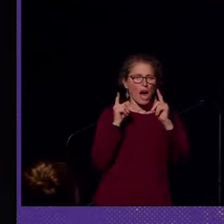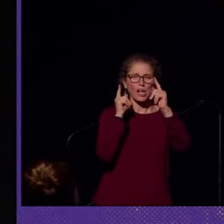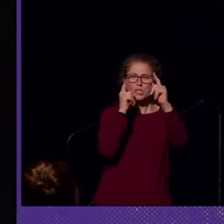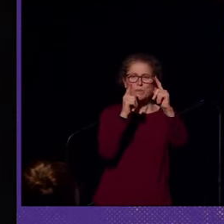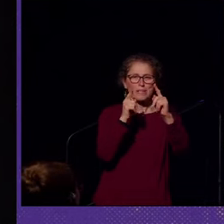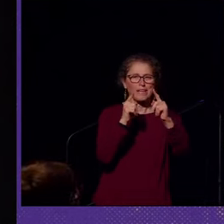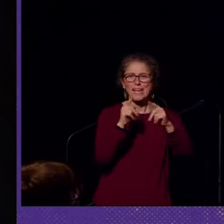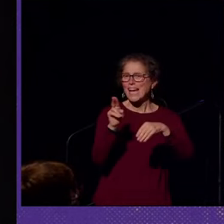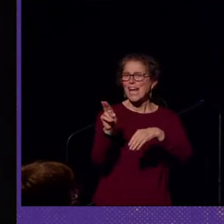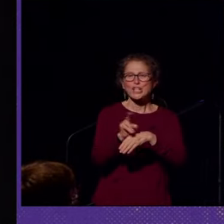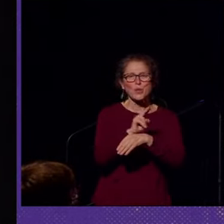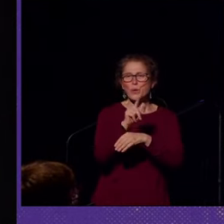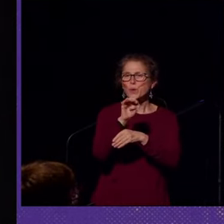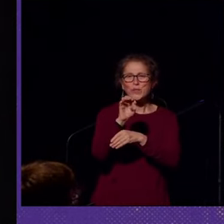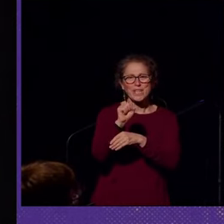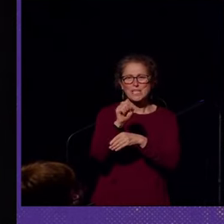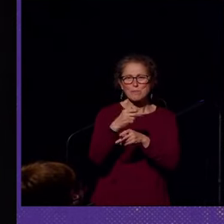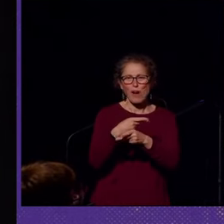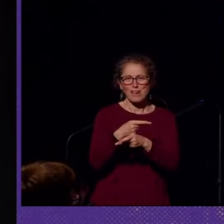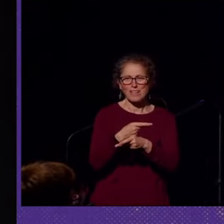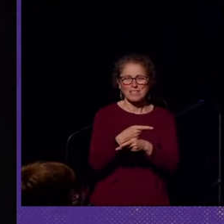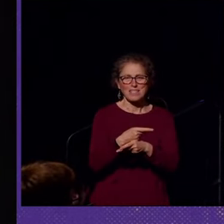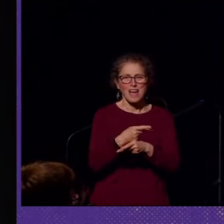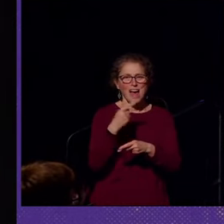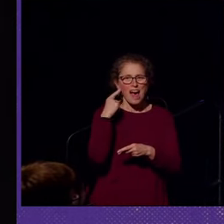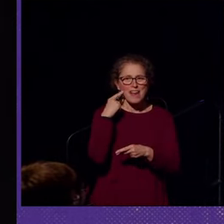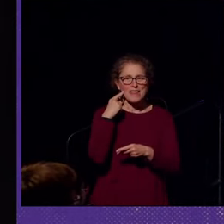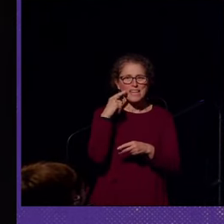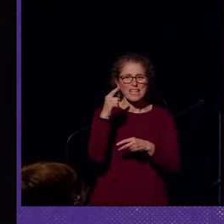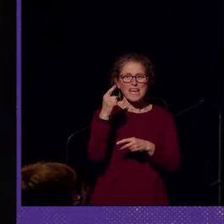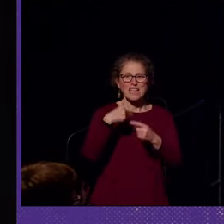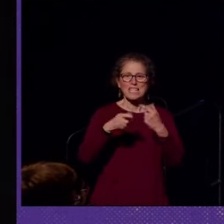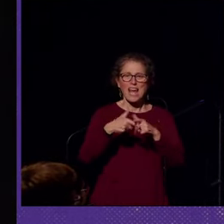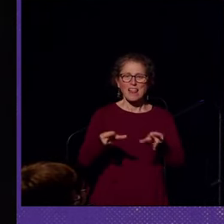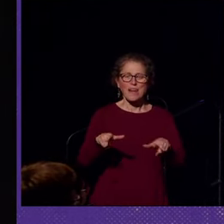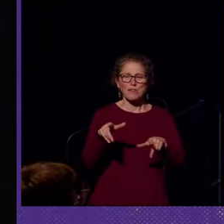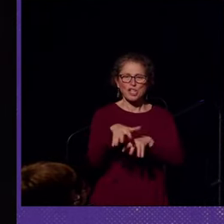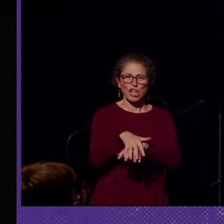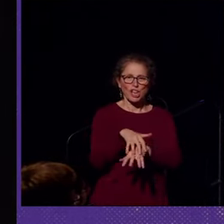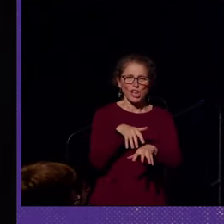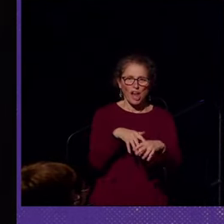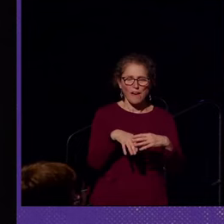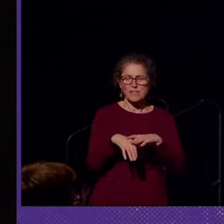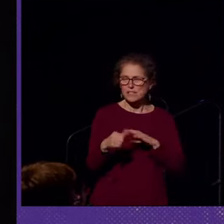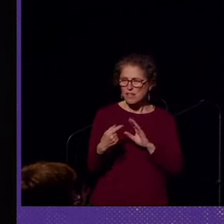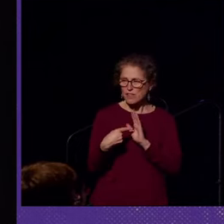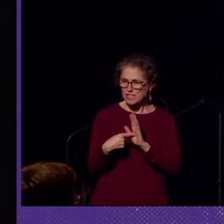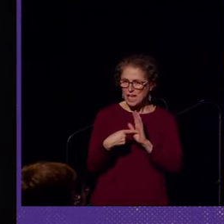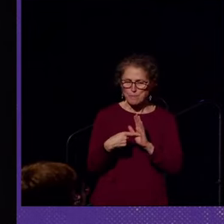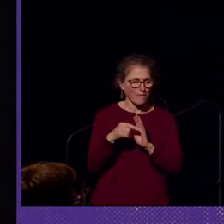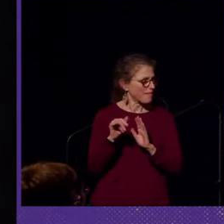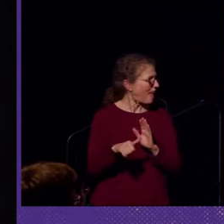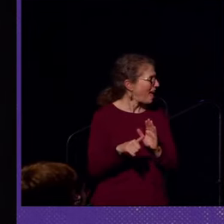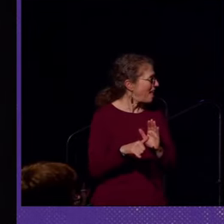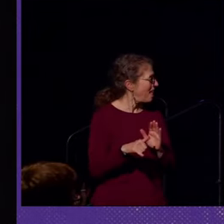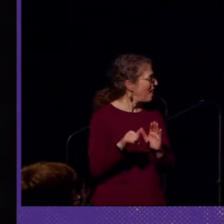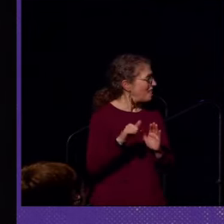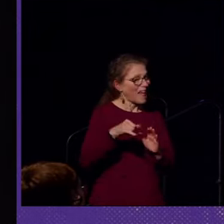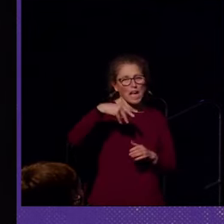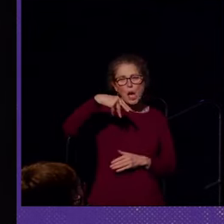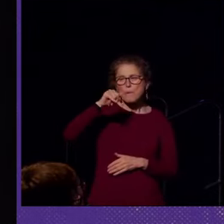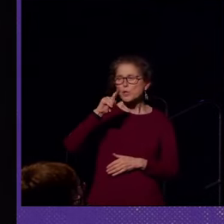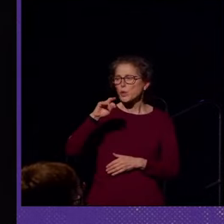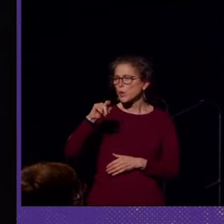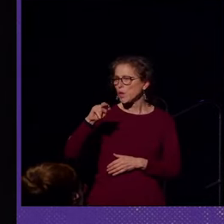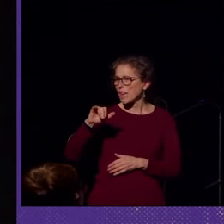a useless product. I think the sign language gloves. I think another example of this like paternalistic